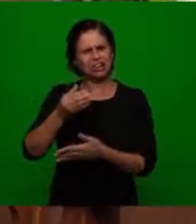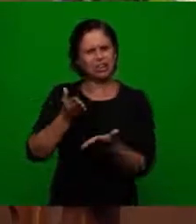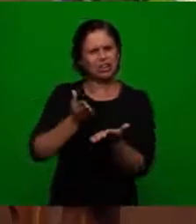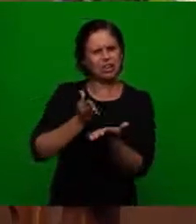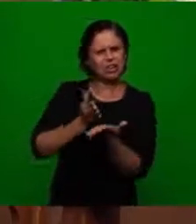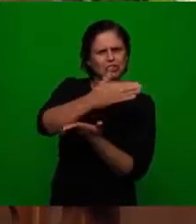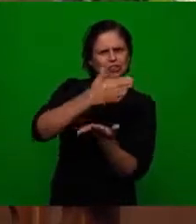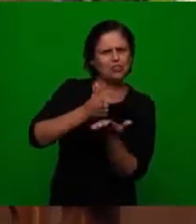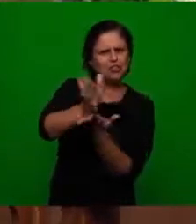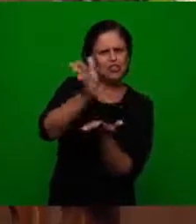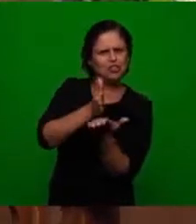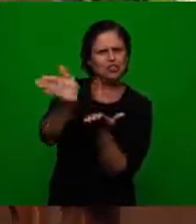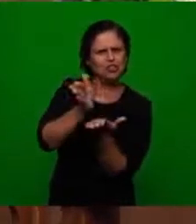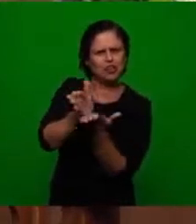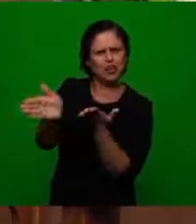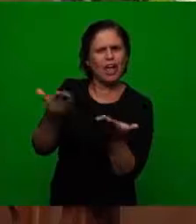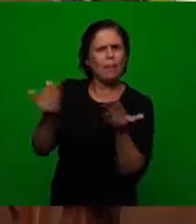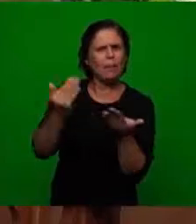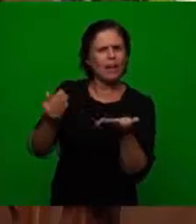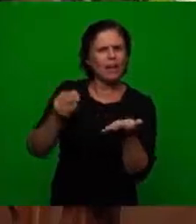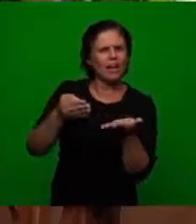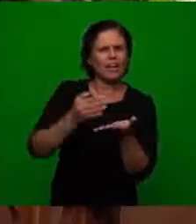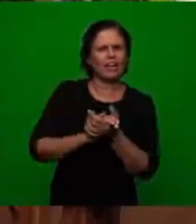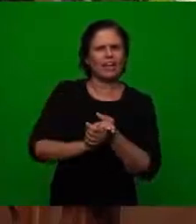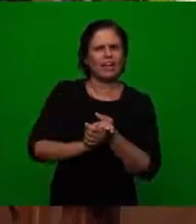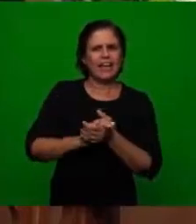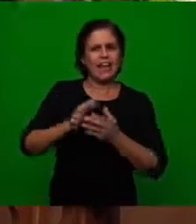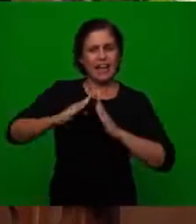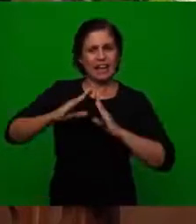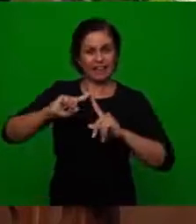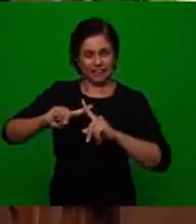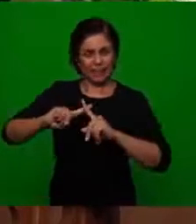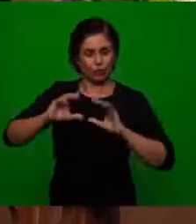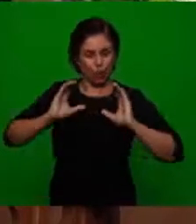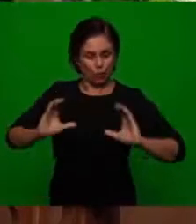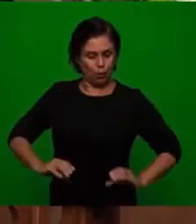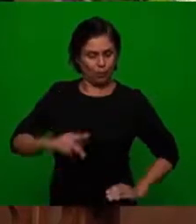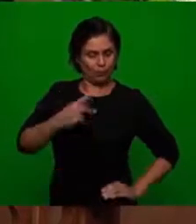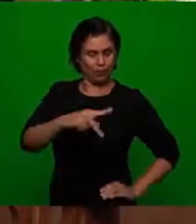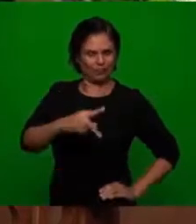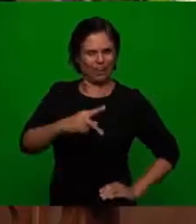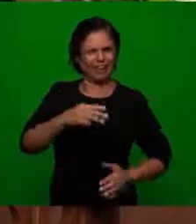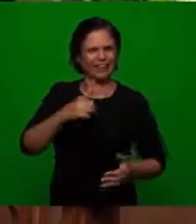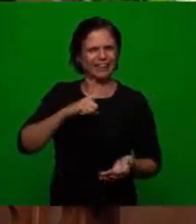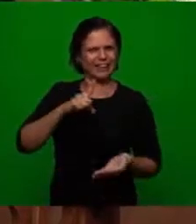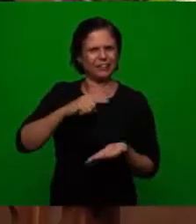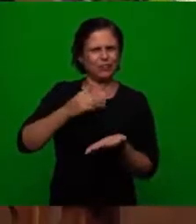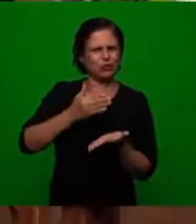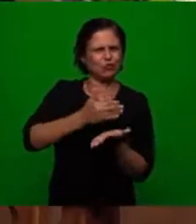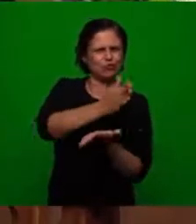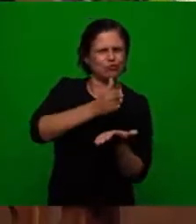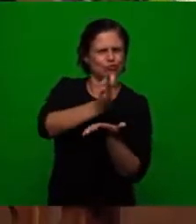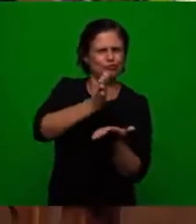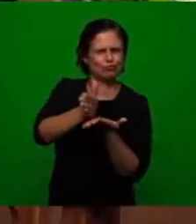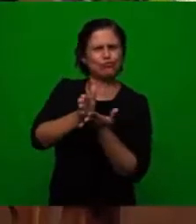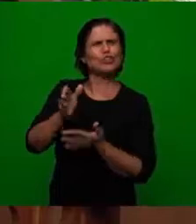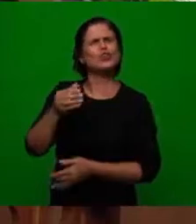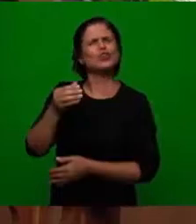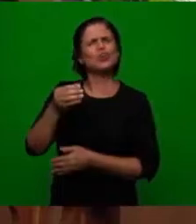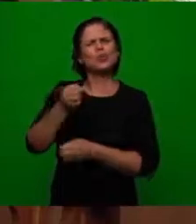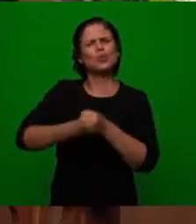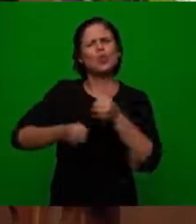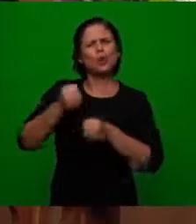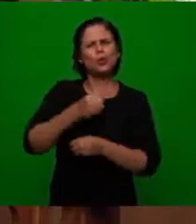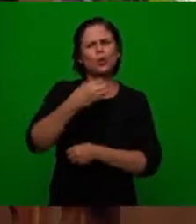35 deviations from the behavior of the church we see the year